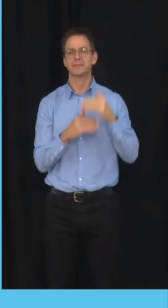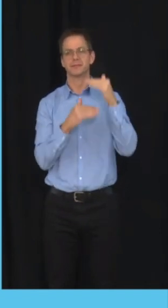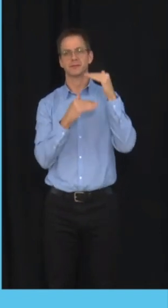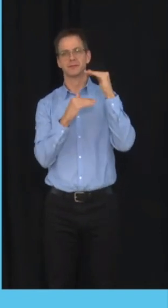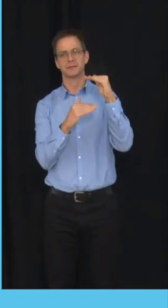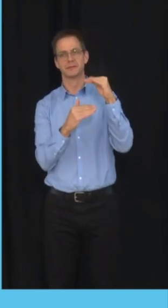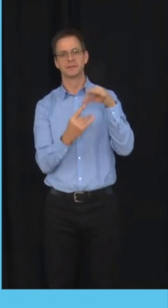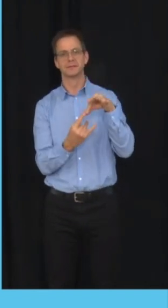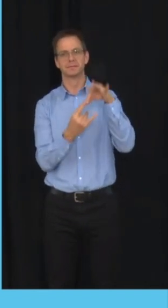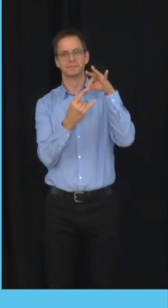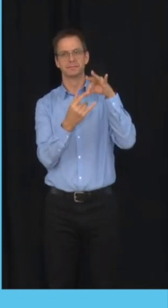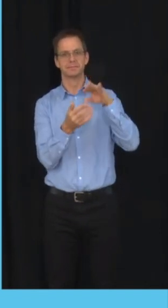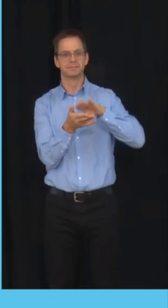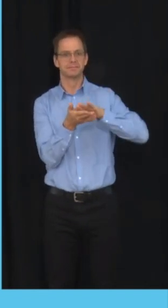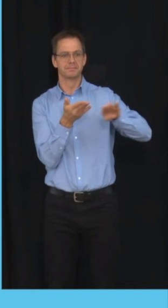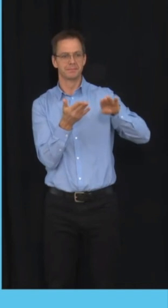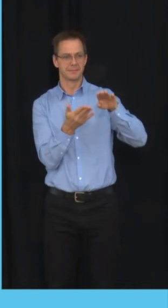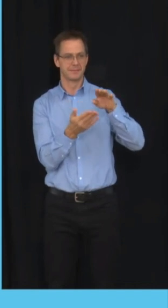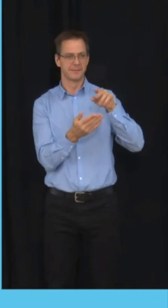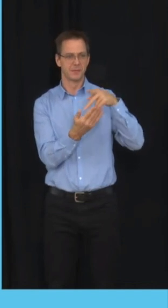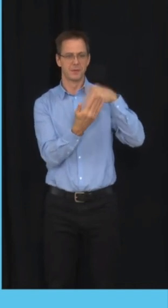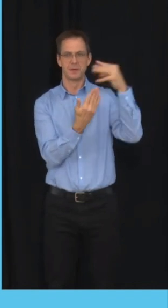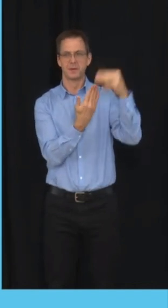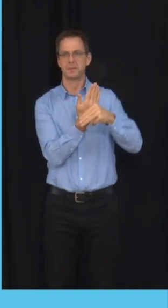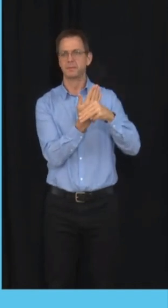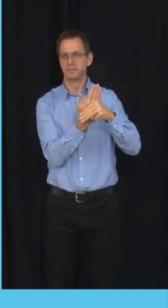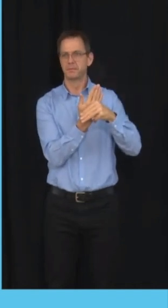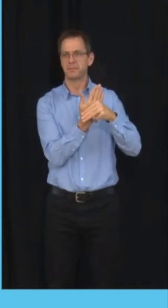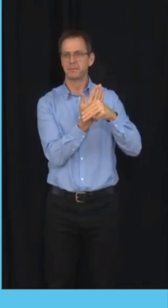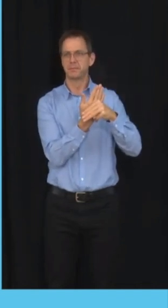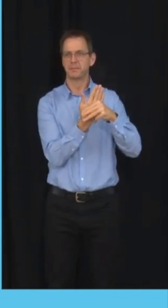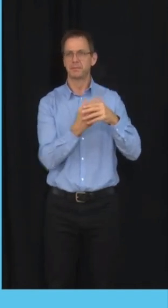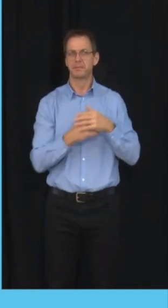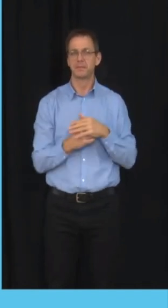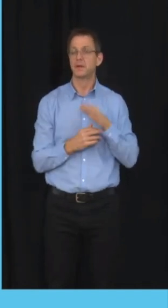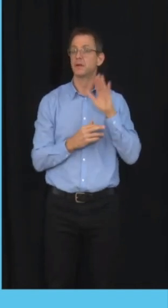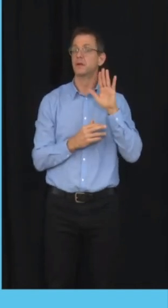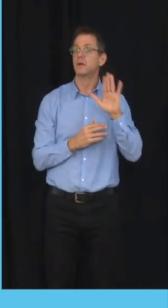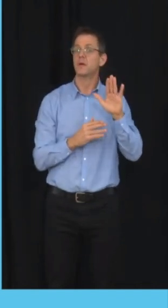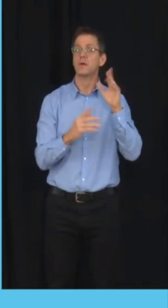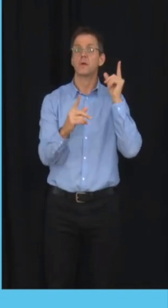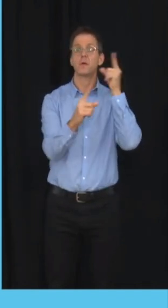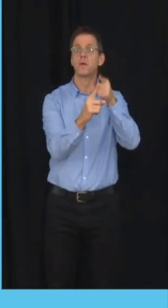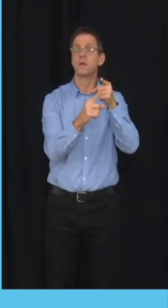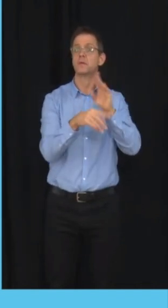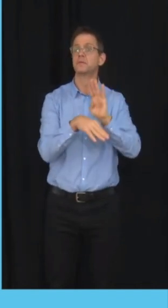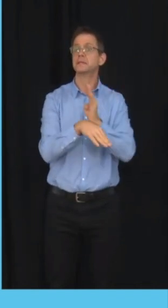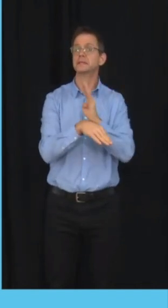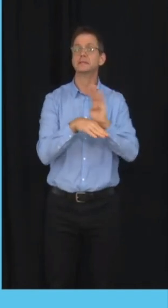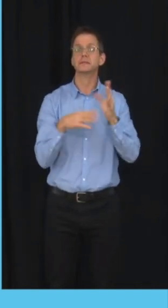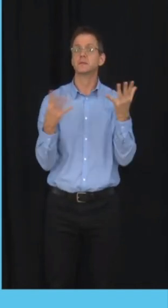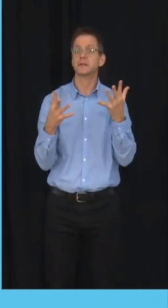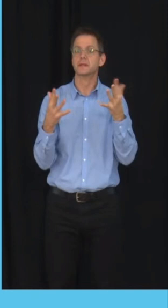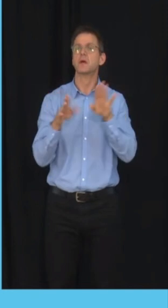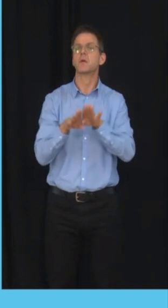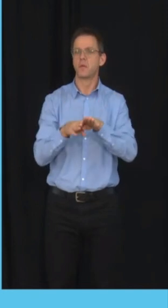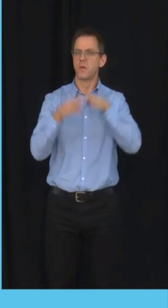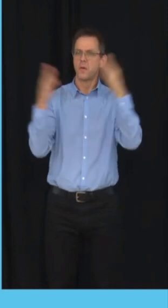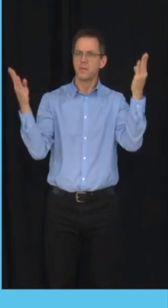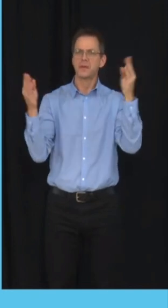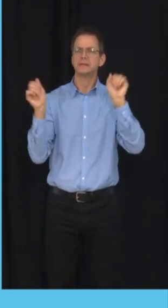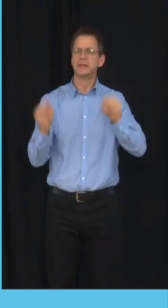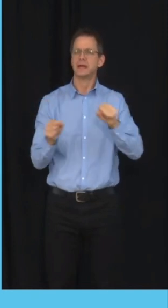is to reduce the risk of spreading COVID-19 while enabling businesses to operate safely for their employees and their customers.